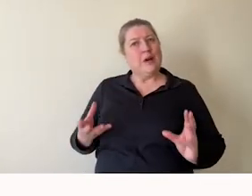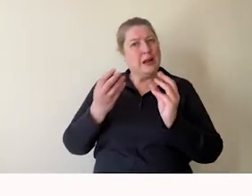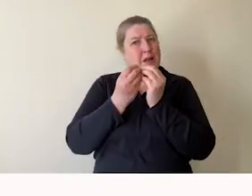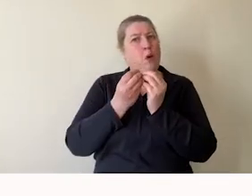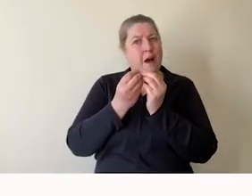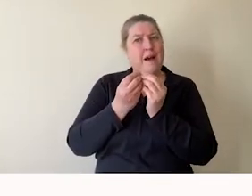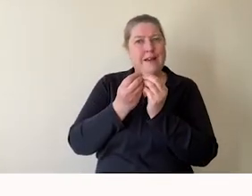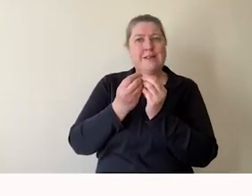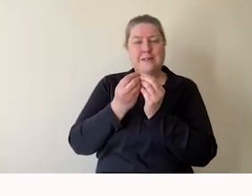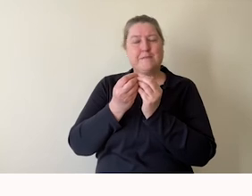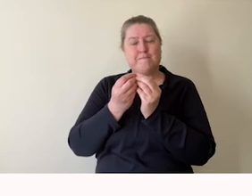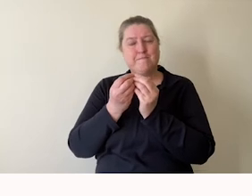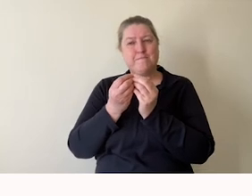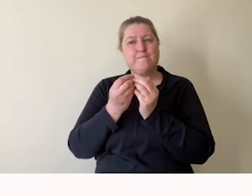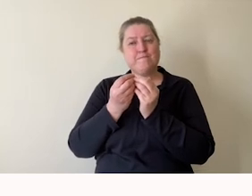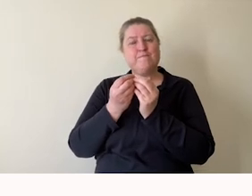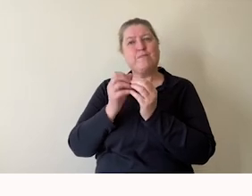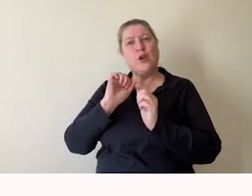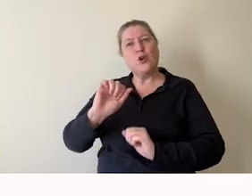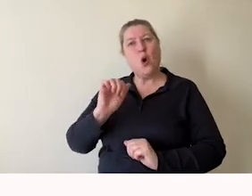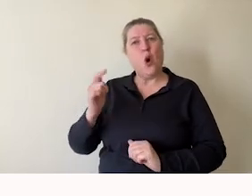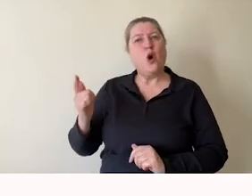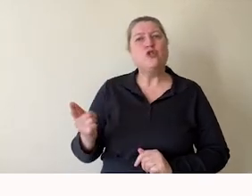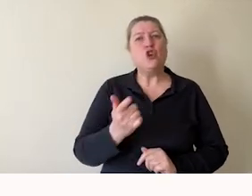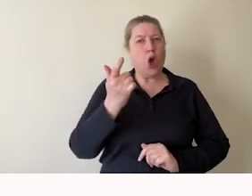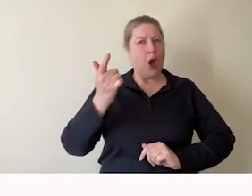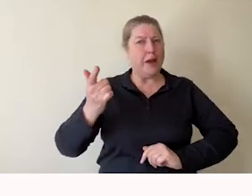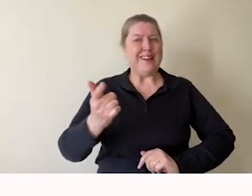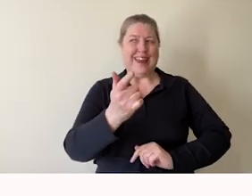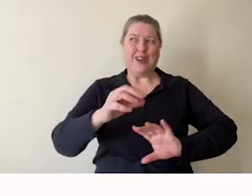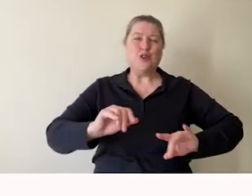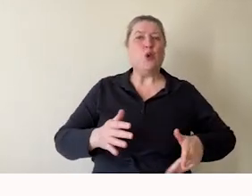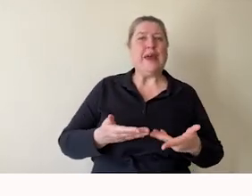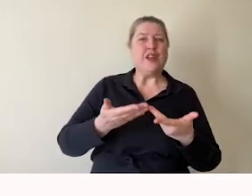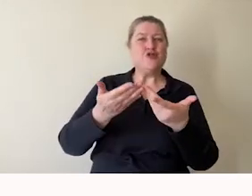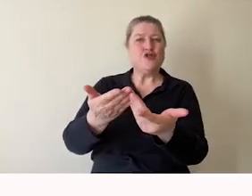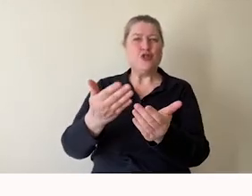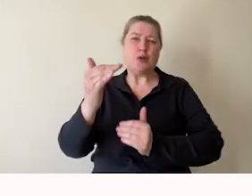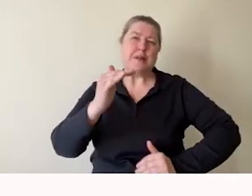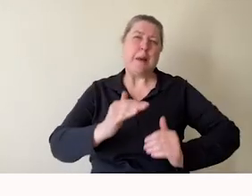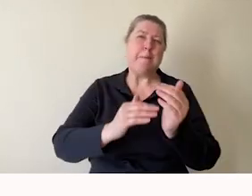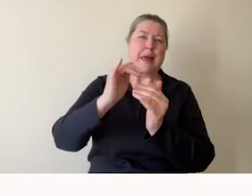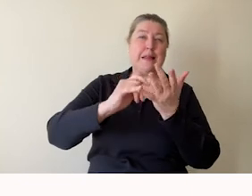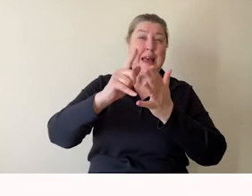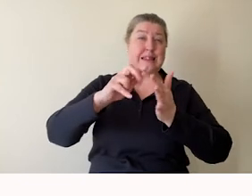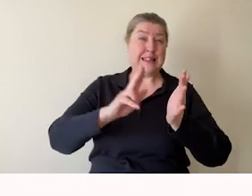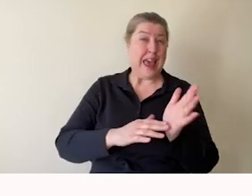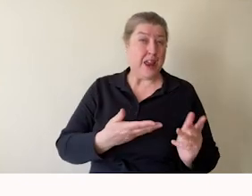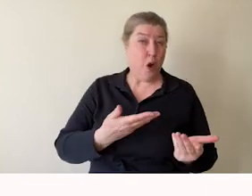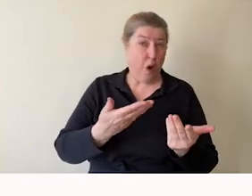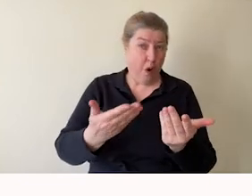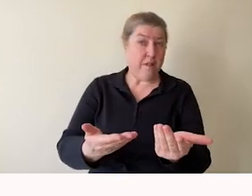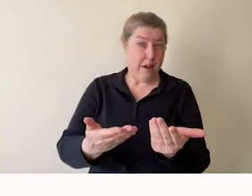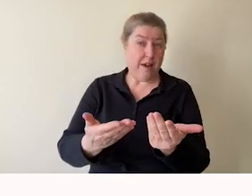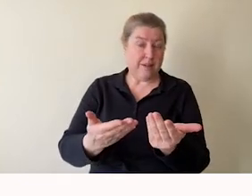is the idea that your journey in terms of introducing and building your SEN offer can be based on